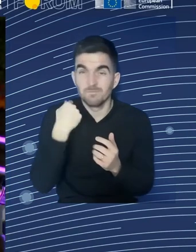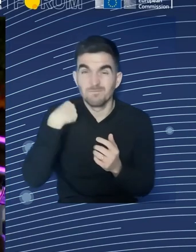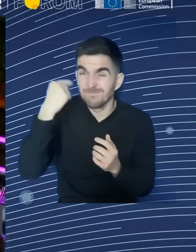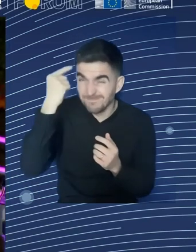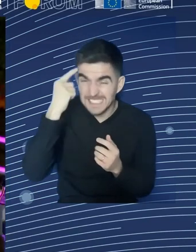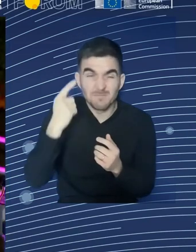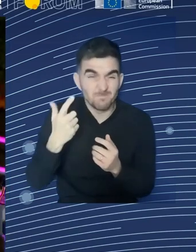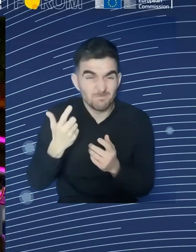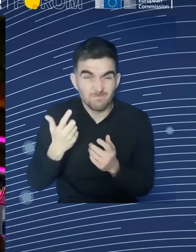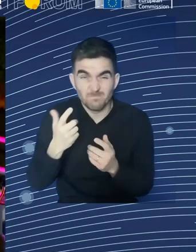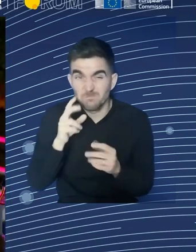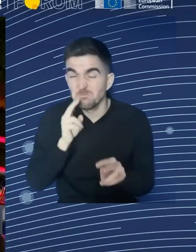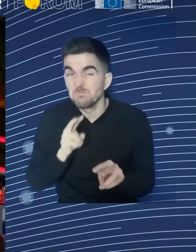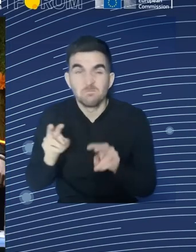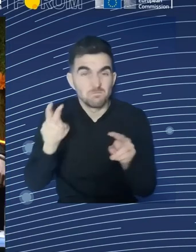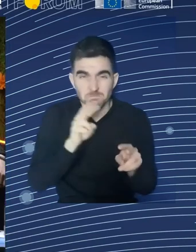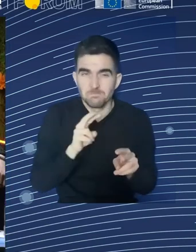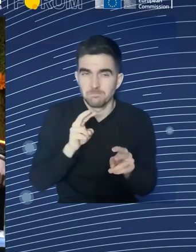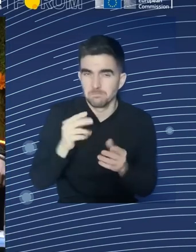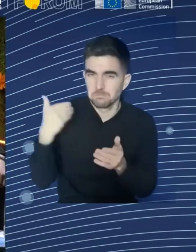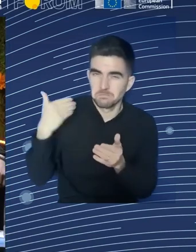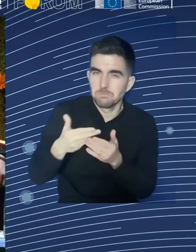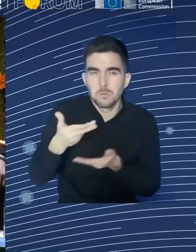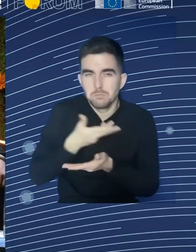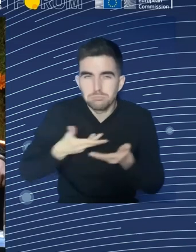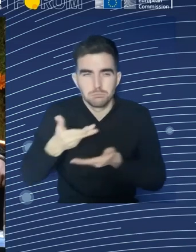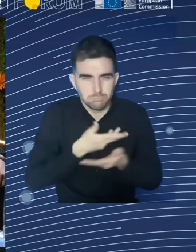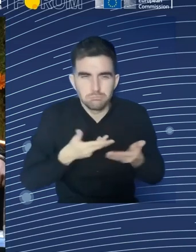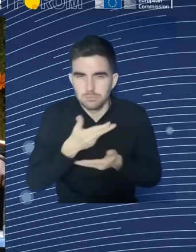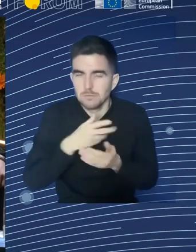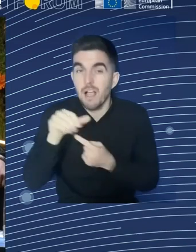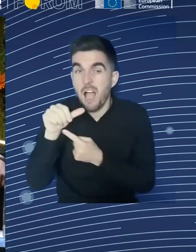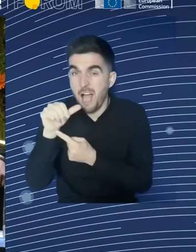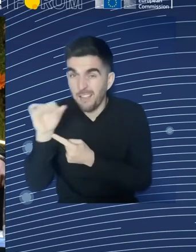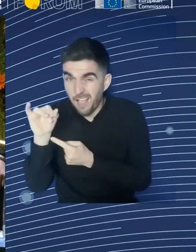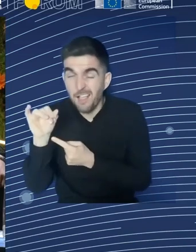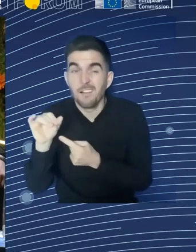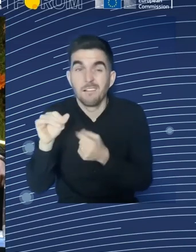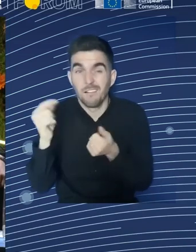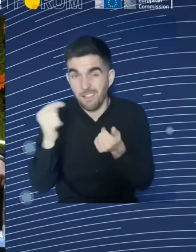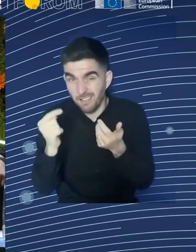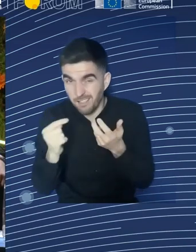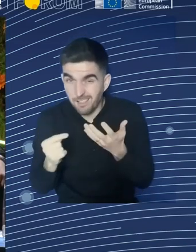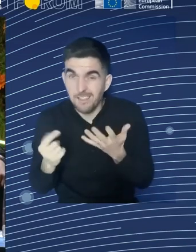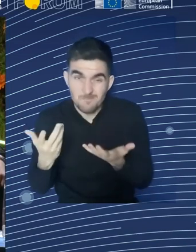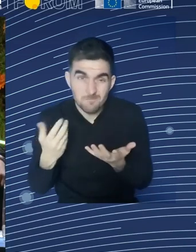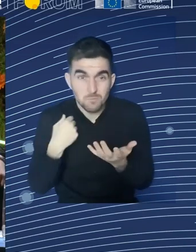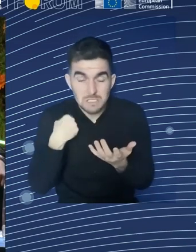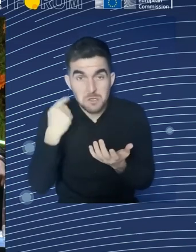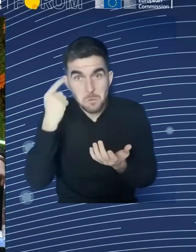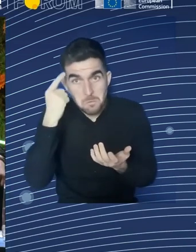And if we assume that the shorter working week gives the same kind of productivity